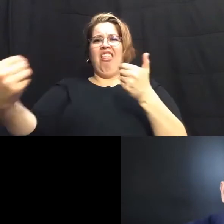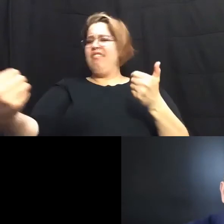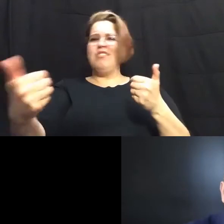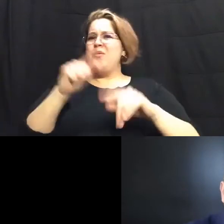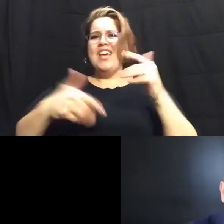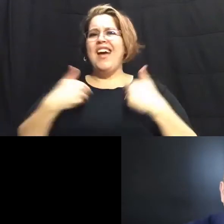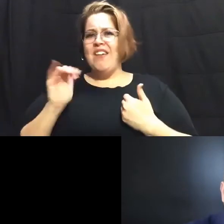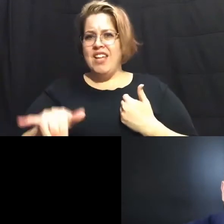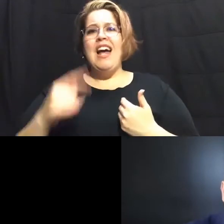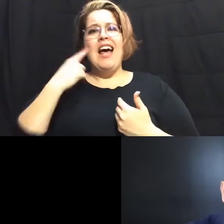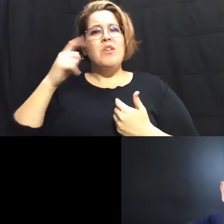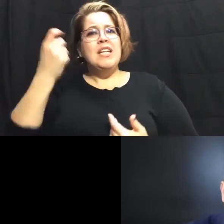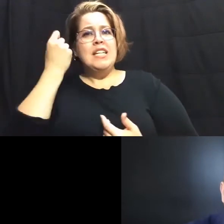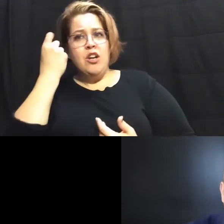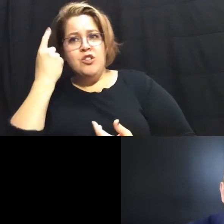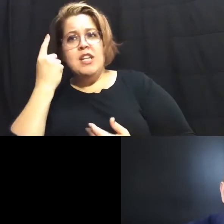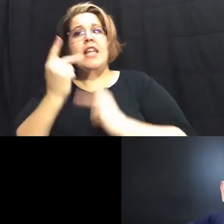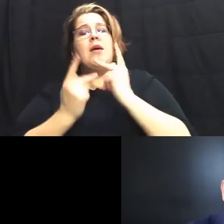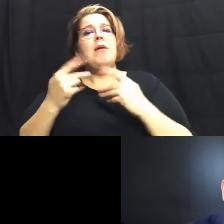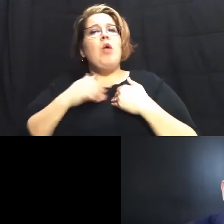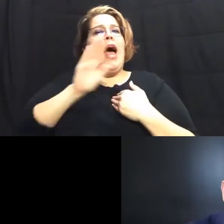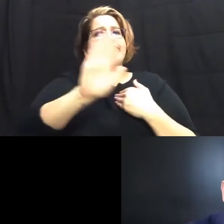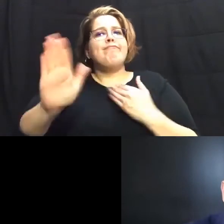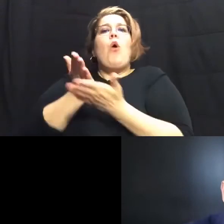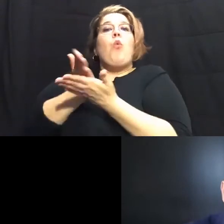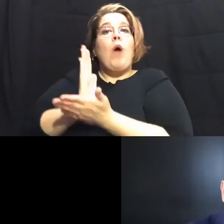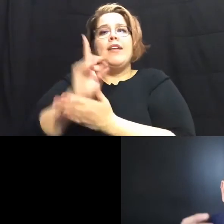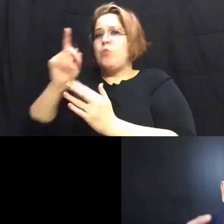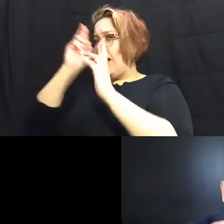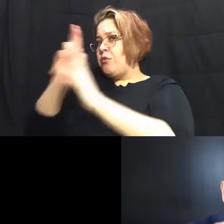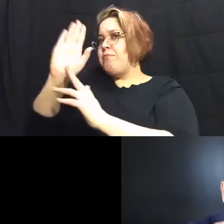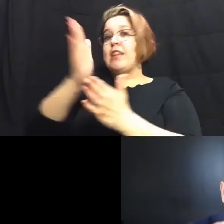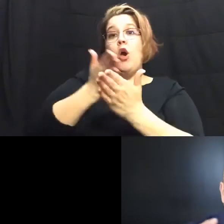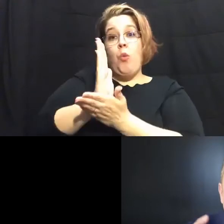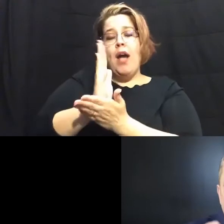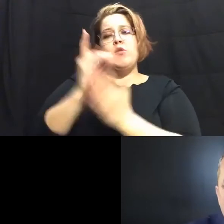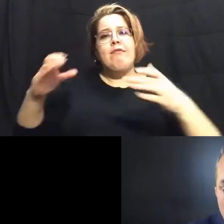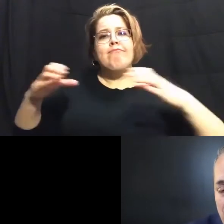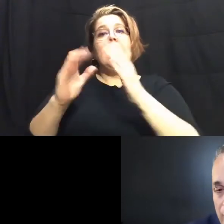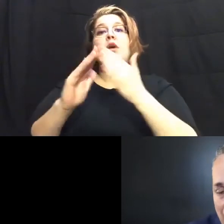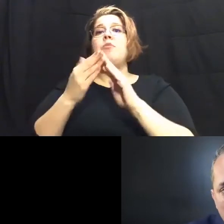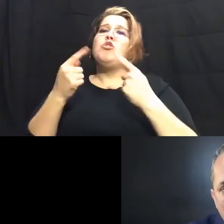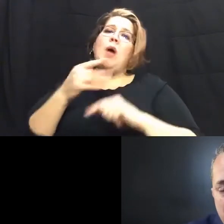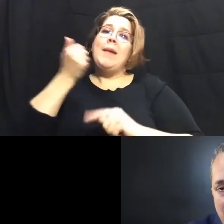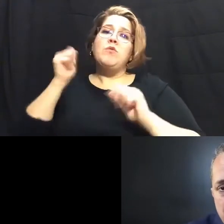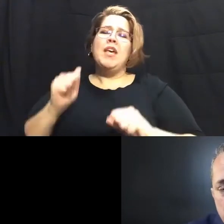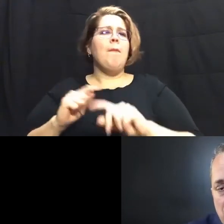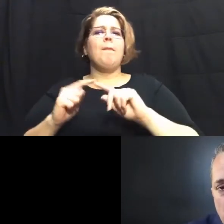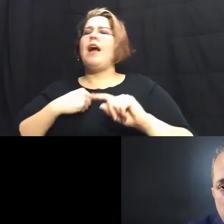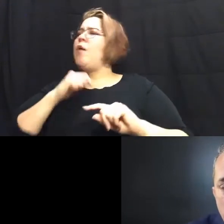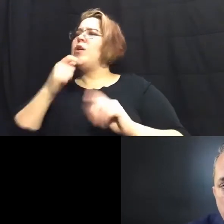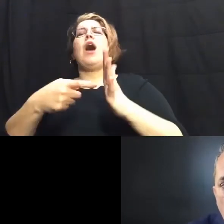think we have to understand that people have seconds right and we have to respect that and we have to come together as a community do the best we can but i would not mandate mask usage any